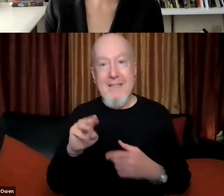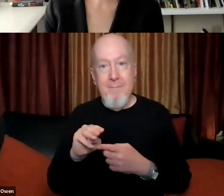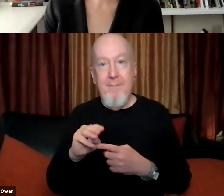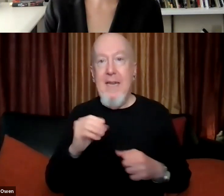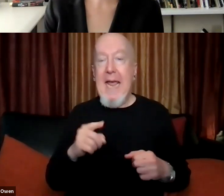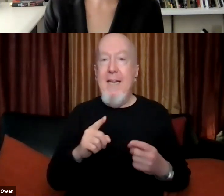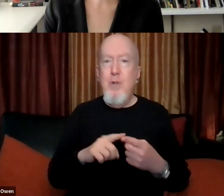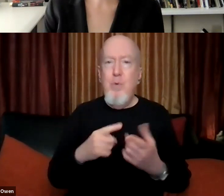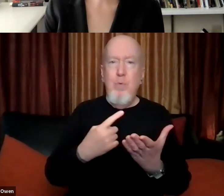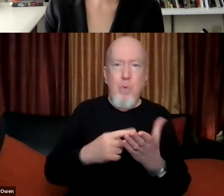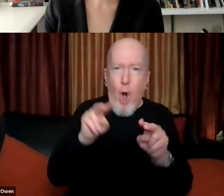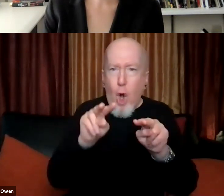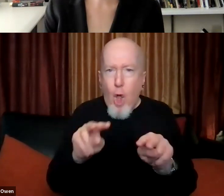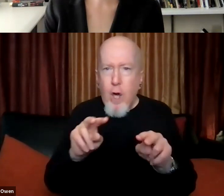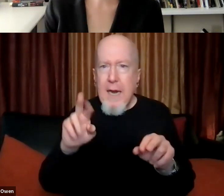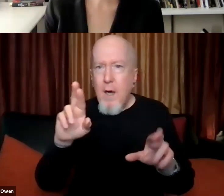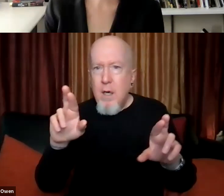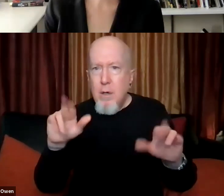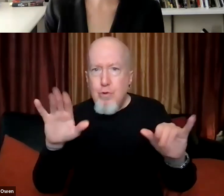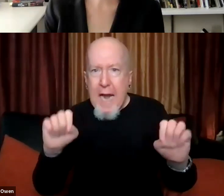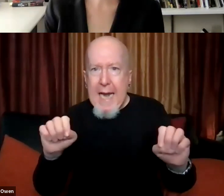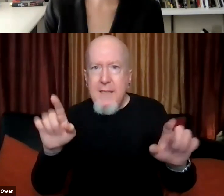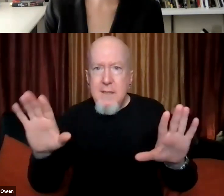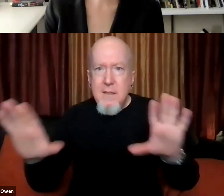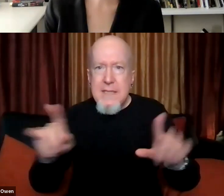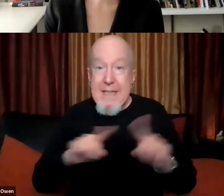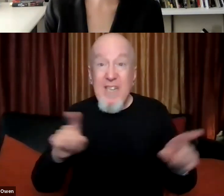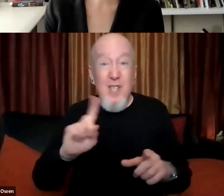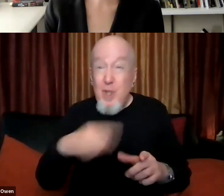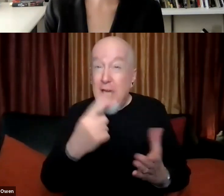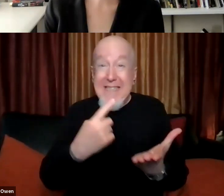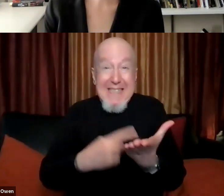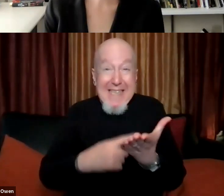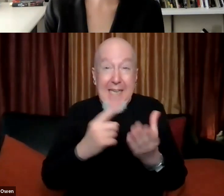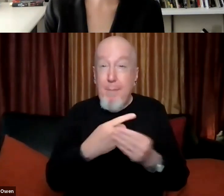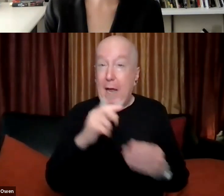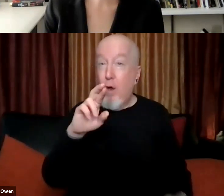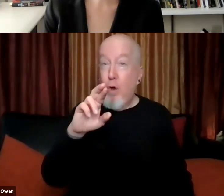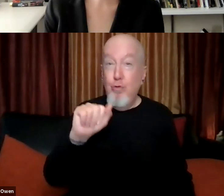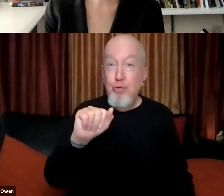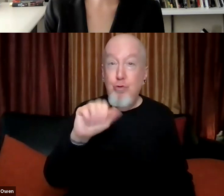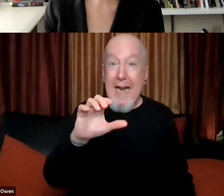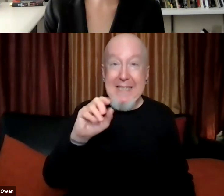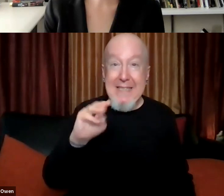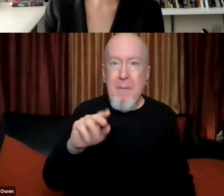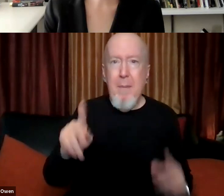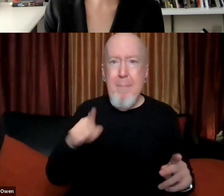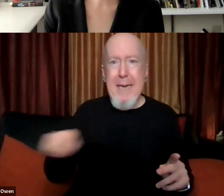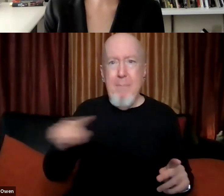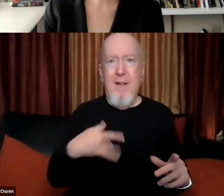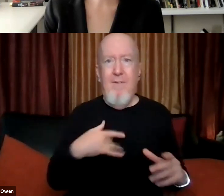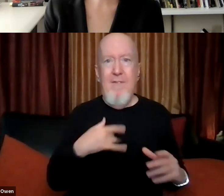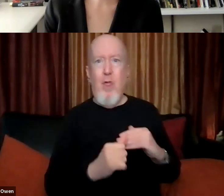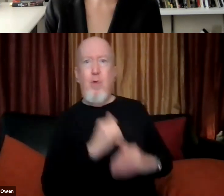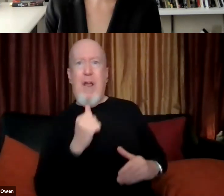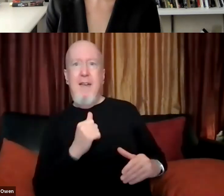racial differences and, and racism for some people is very threatening and, and tantamount to being